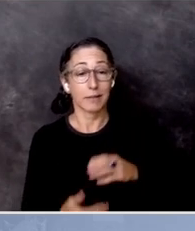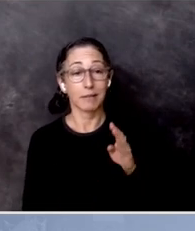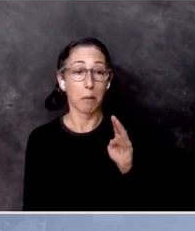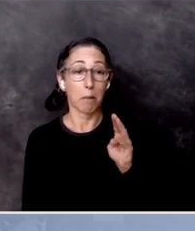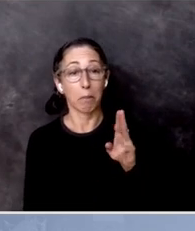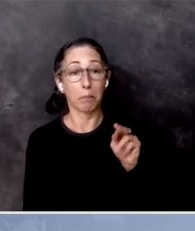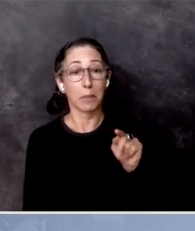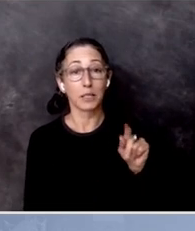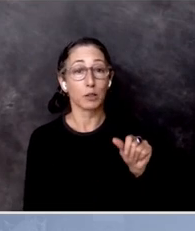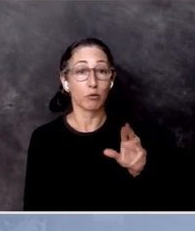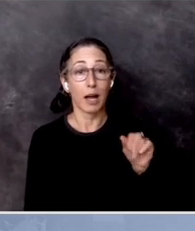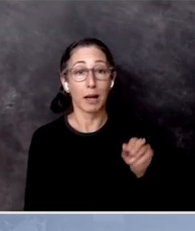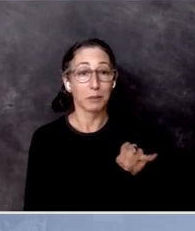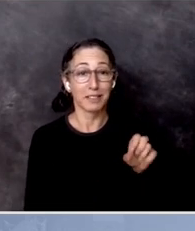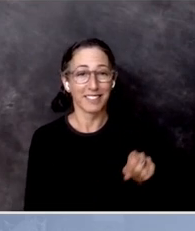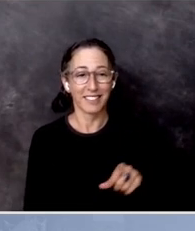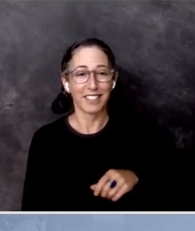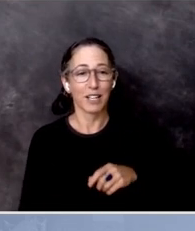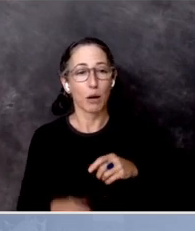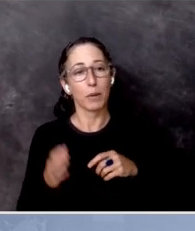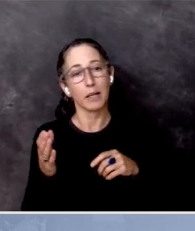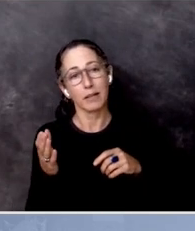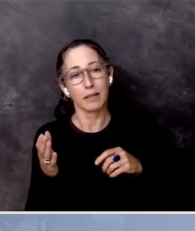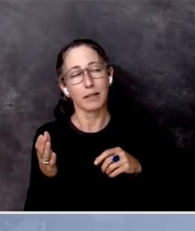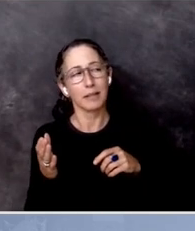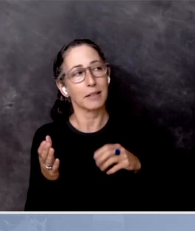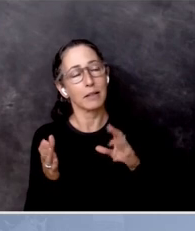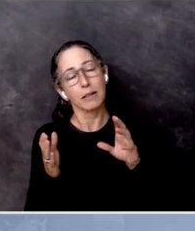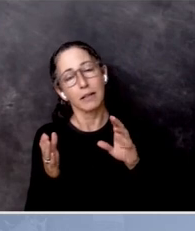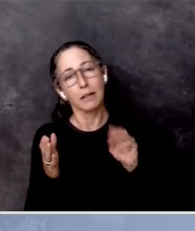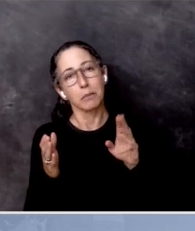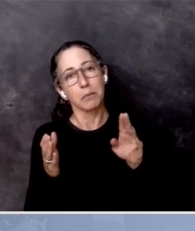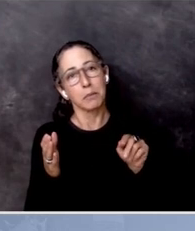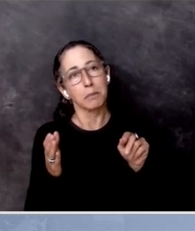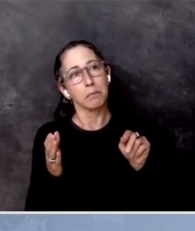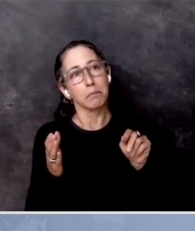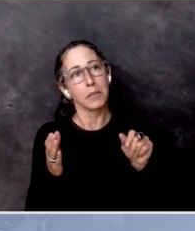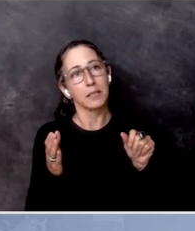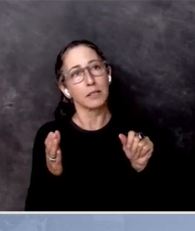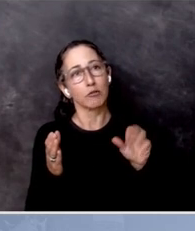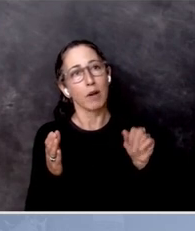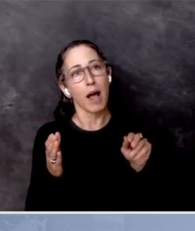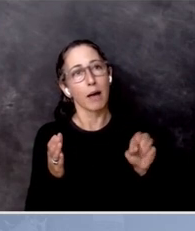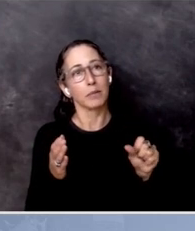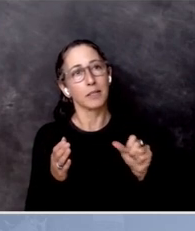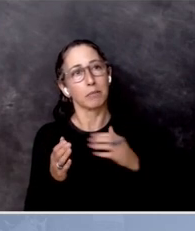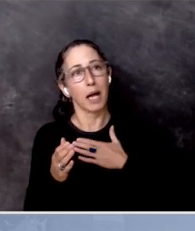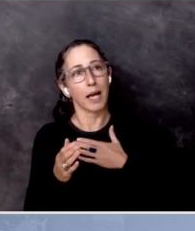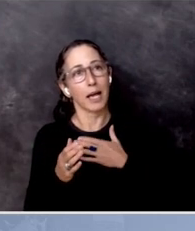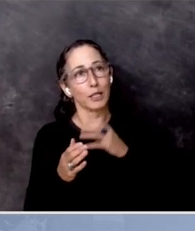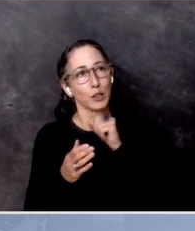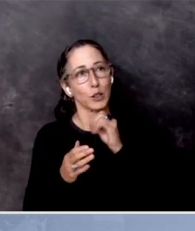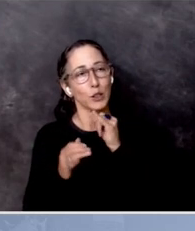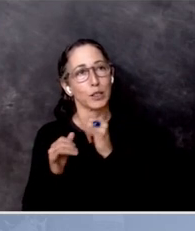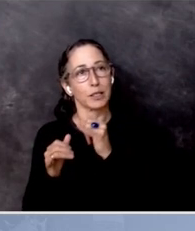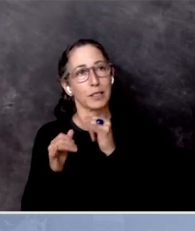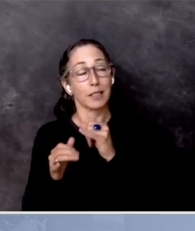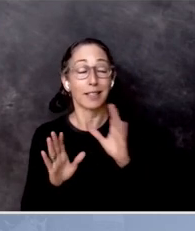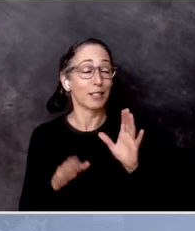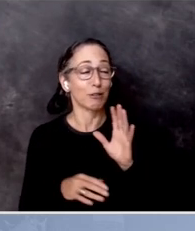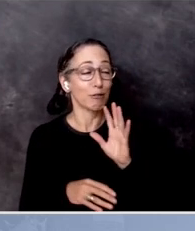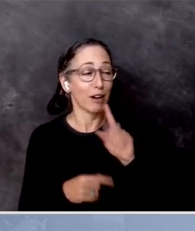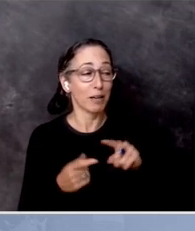Although even Buster, Buster's almost my age. I don't know. You're showing your age now. You're talking about Buster Rhymes, man.